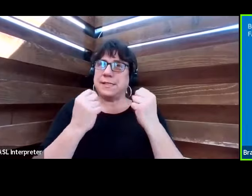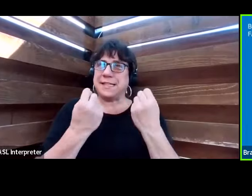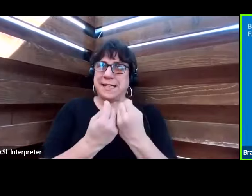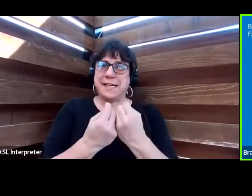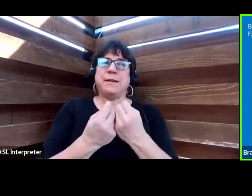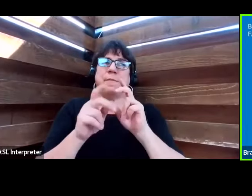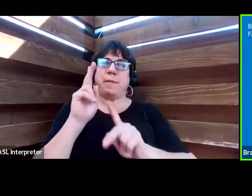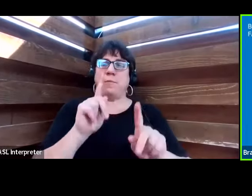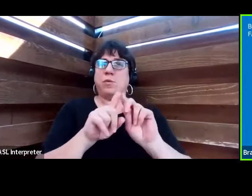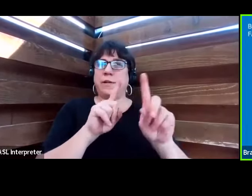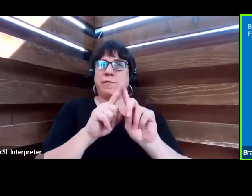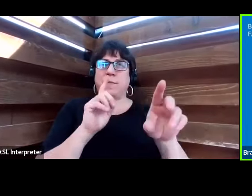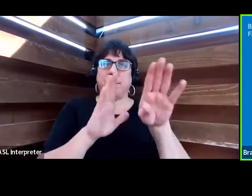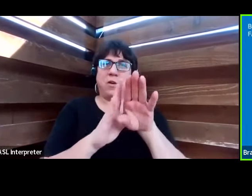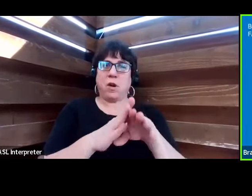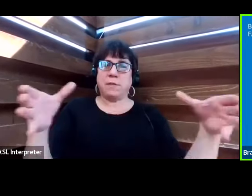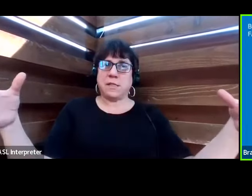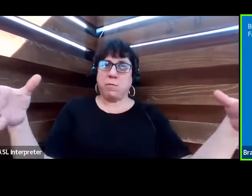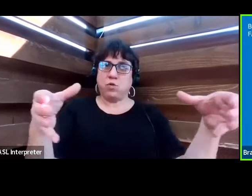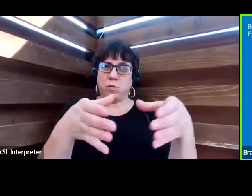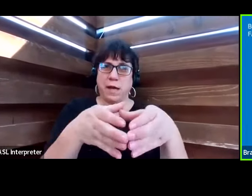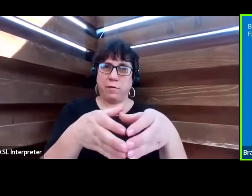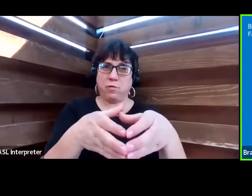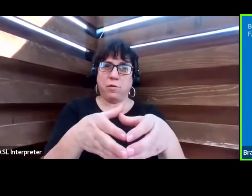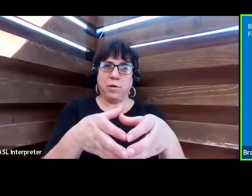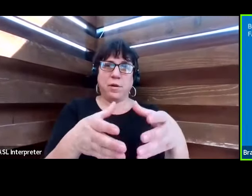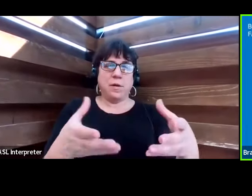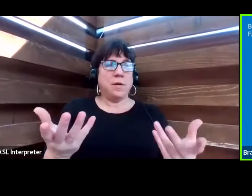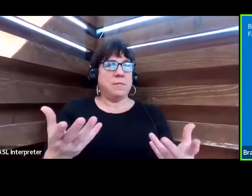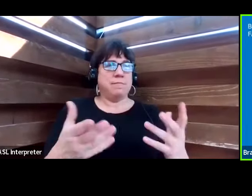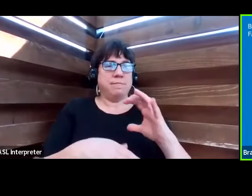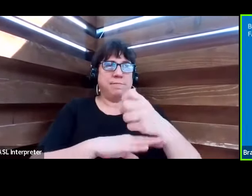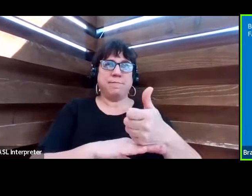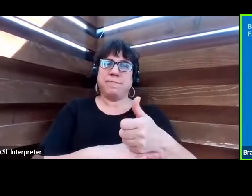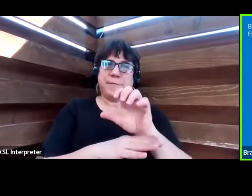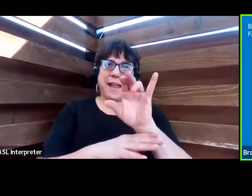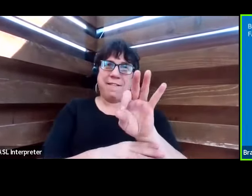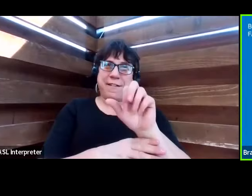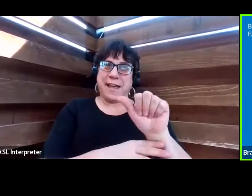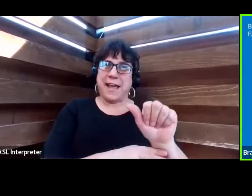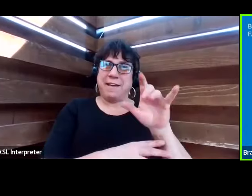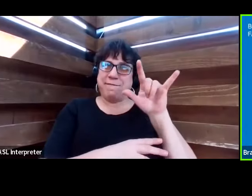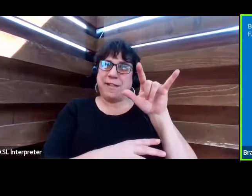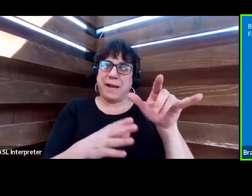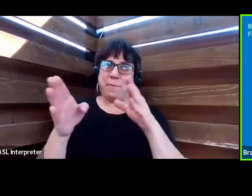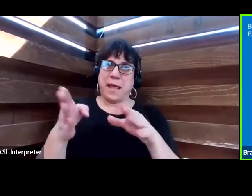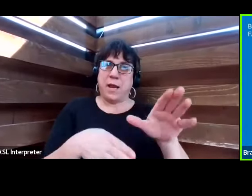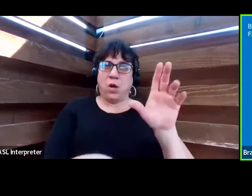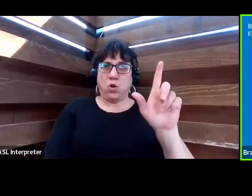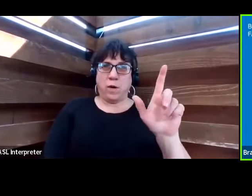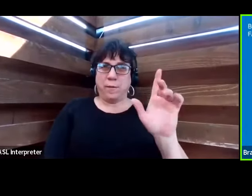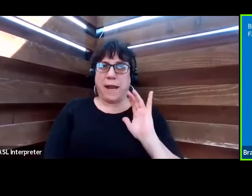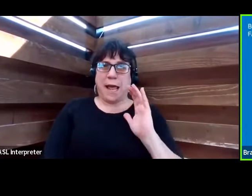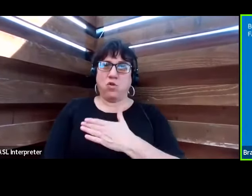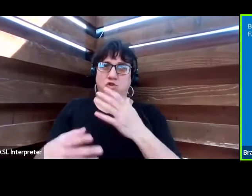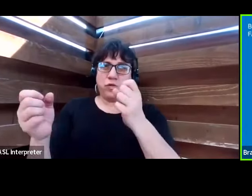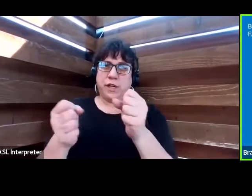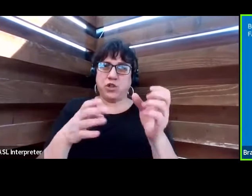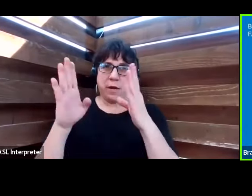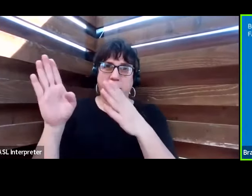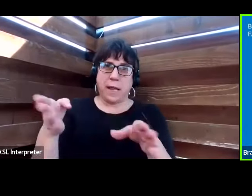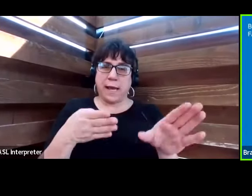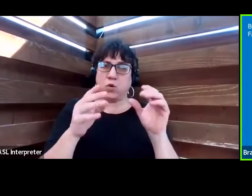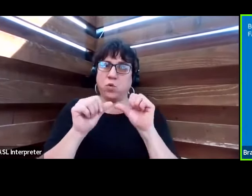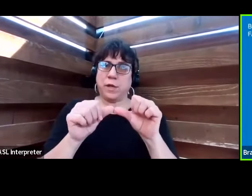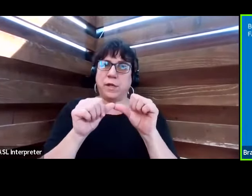different backgrounds come together to craft the FAA's Flight Plan 21, our strategic plan to